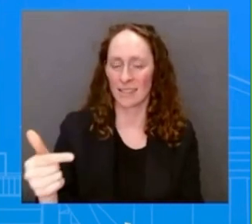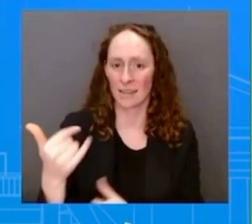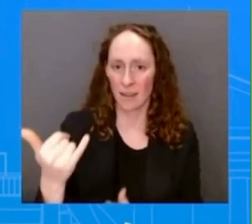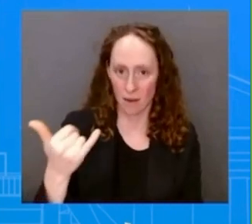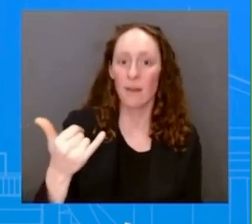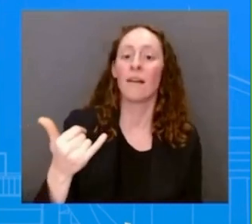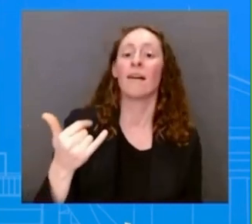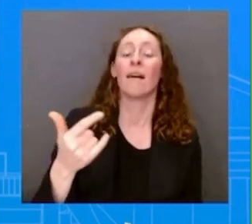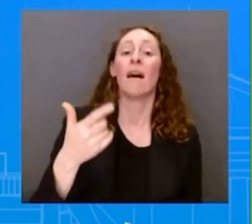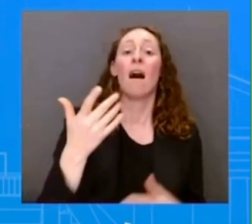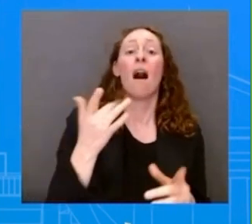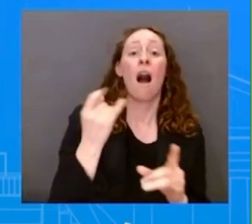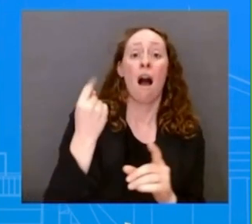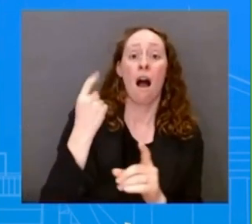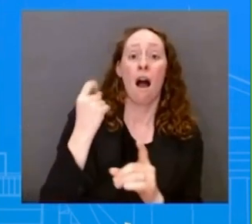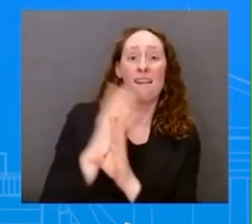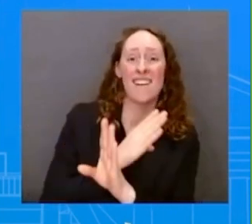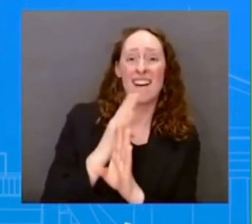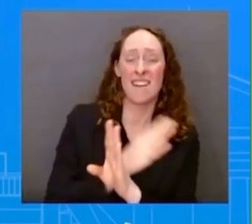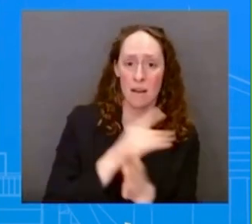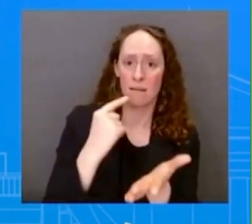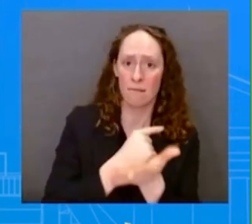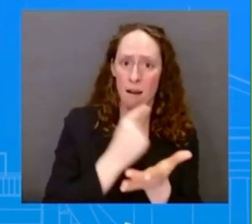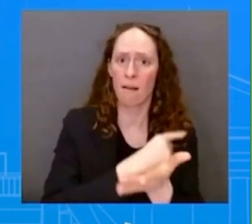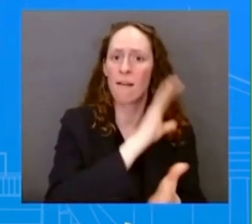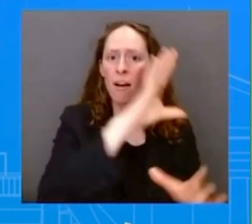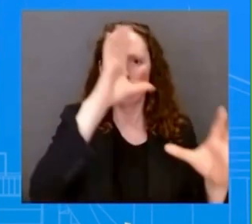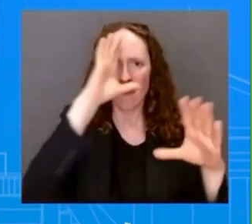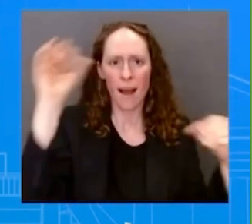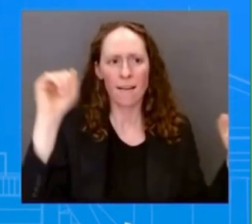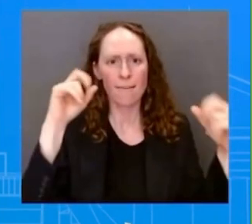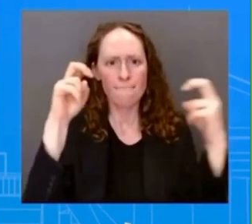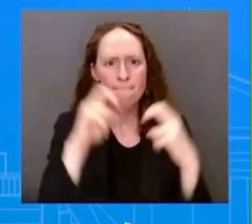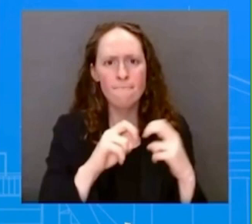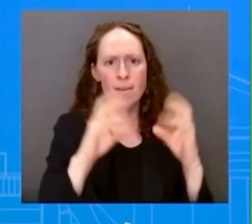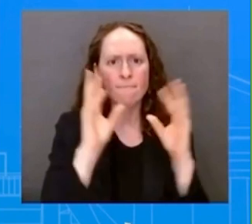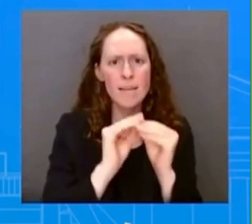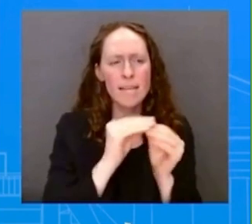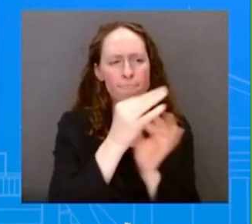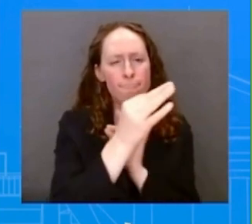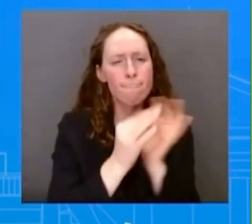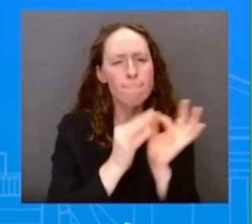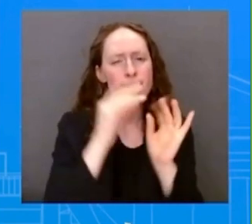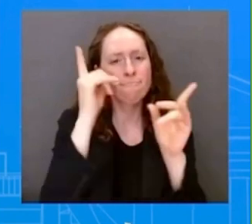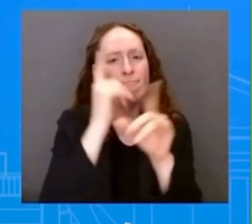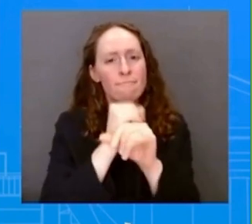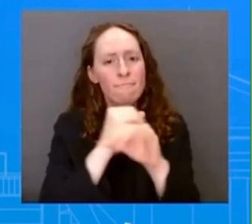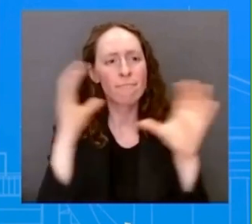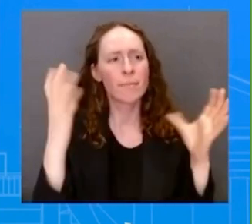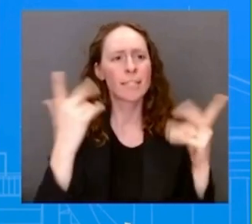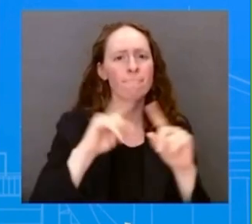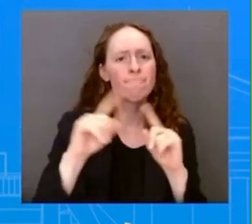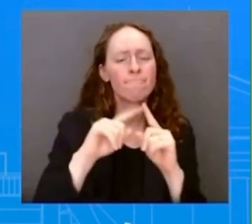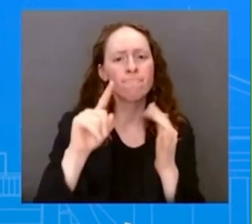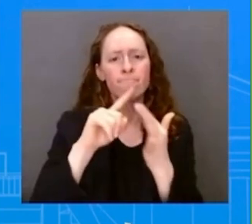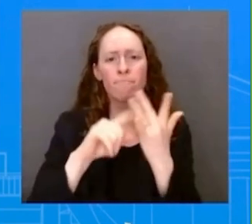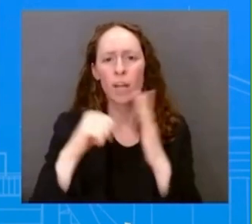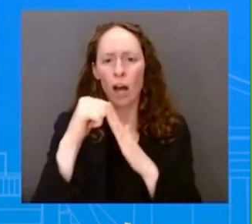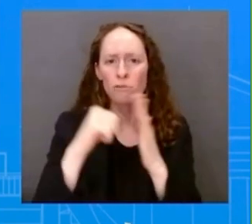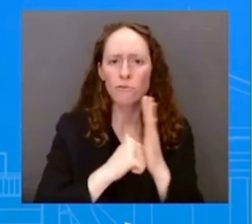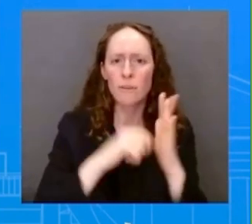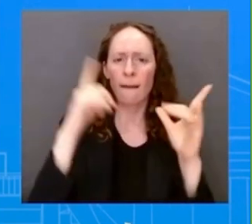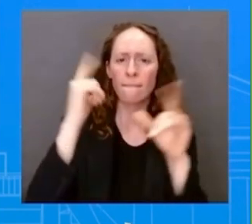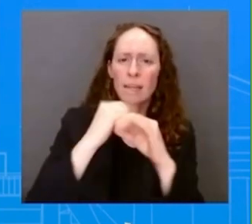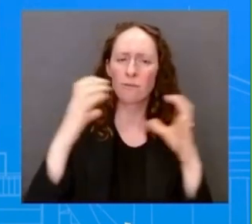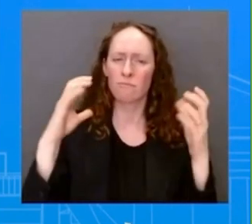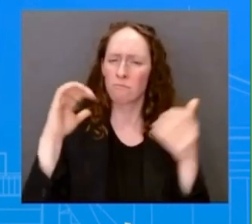Akufo Addo and laid out a number of areas where our partnership has been strengthened from security in the Sahel to